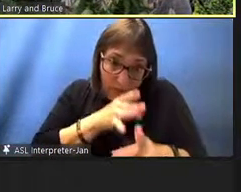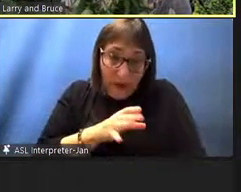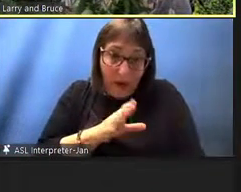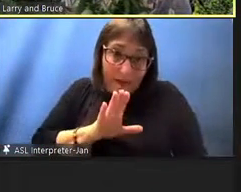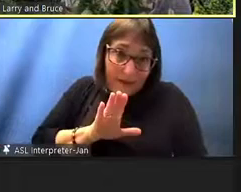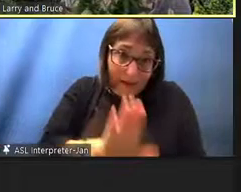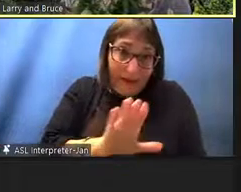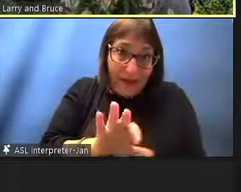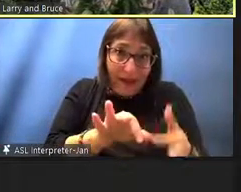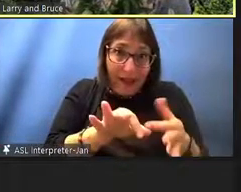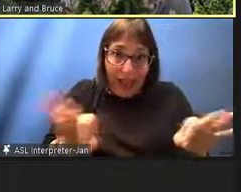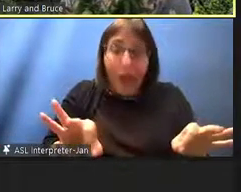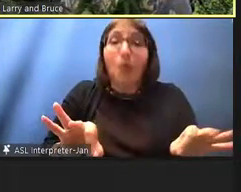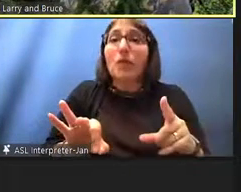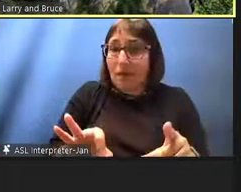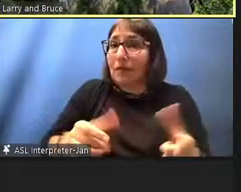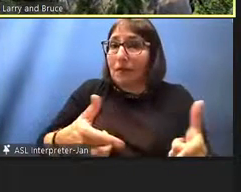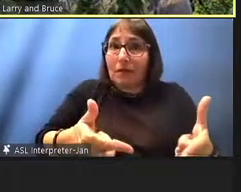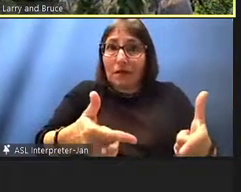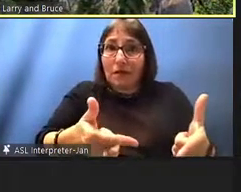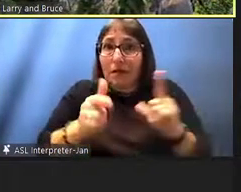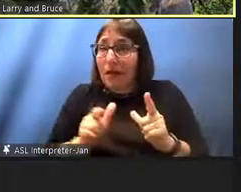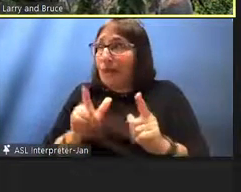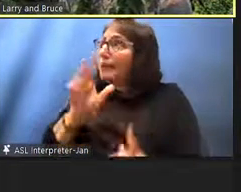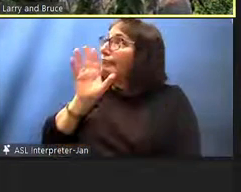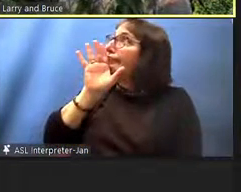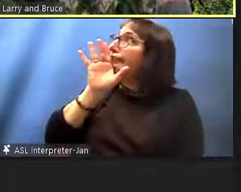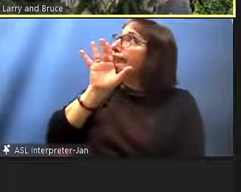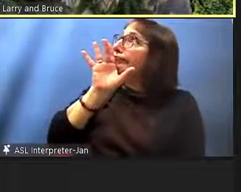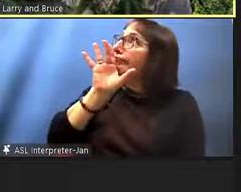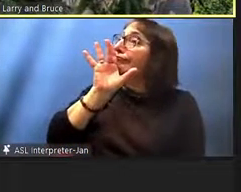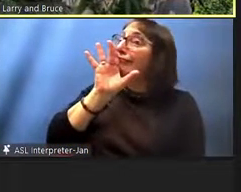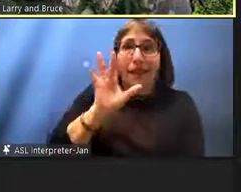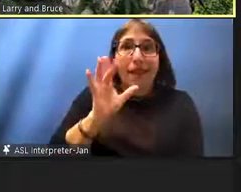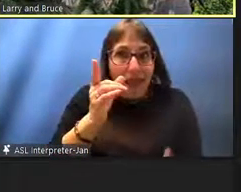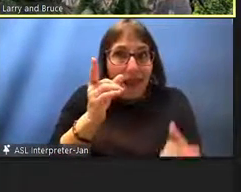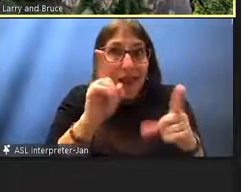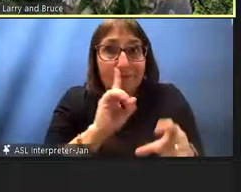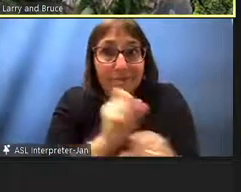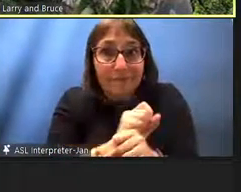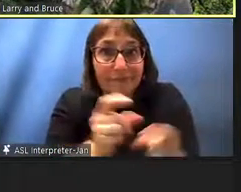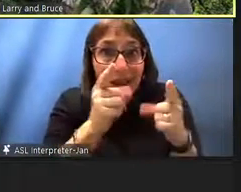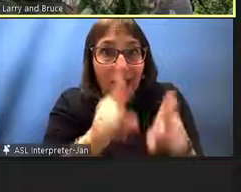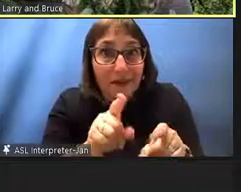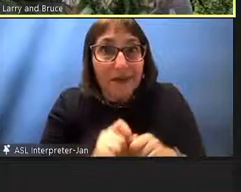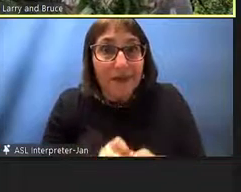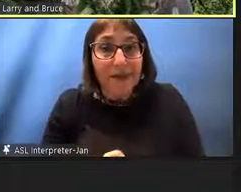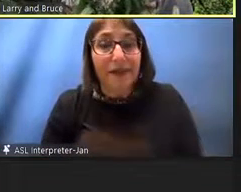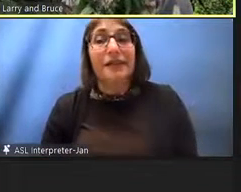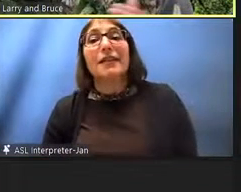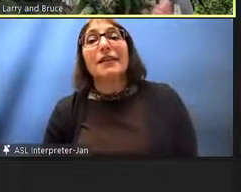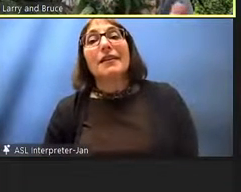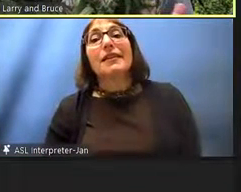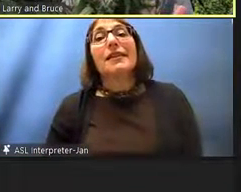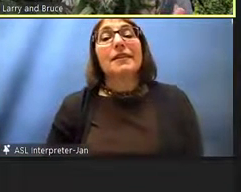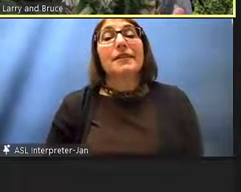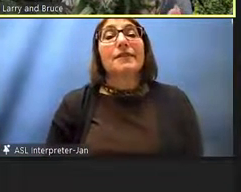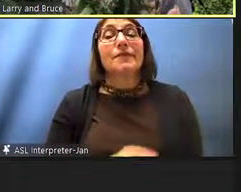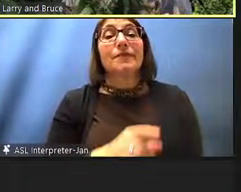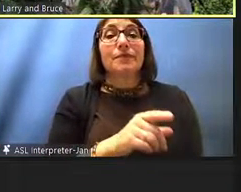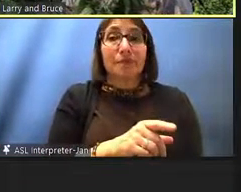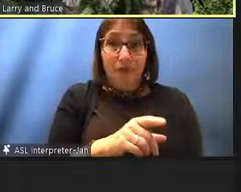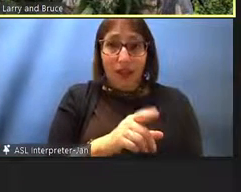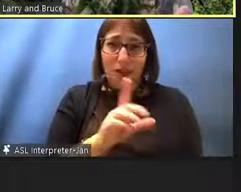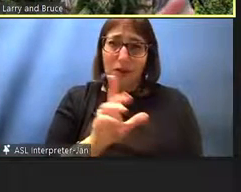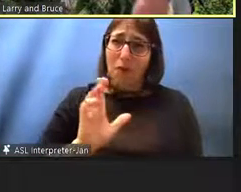they will speak it back to you, and that's exactly what happened. And so this is where, from those early